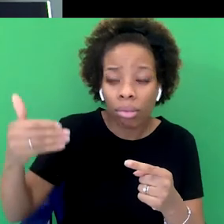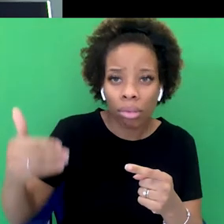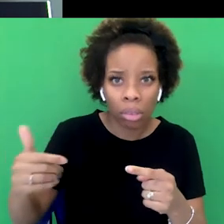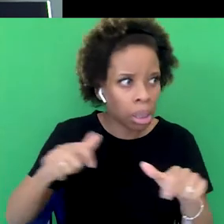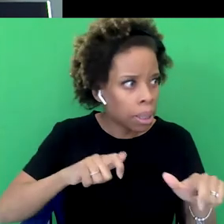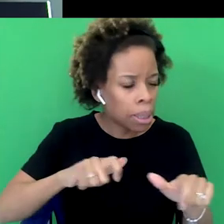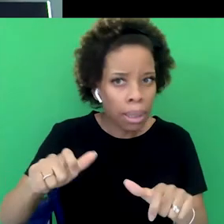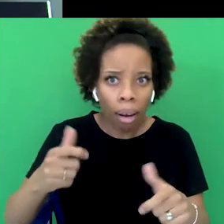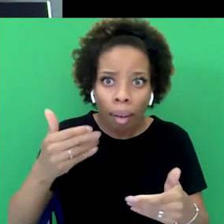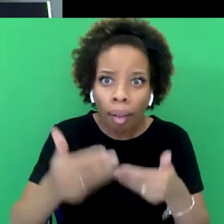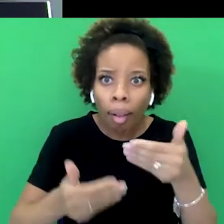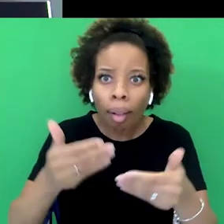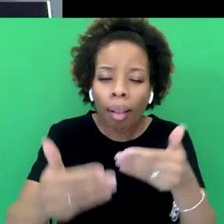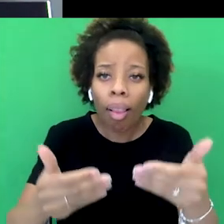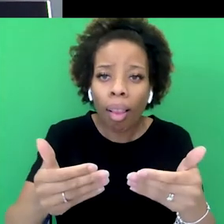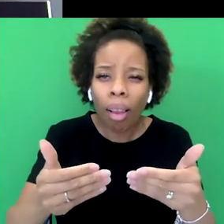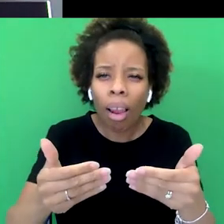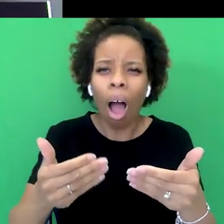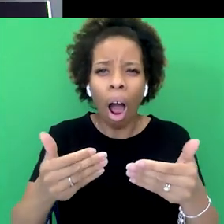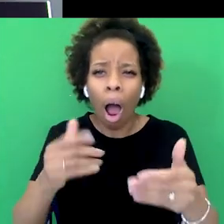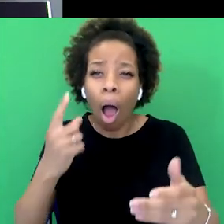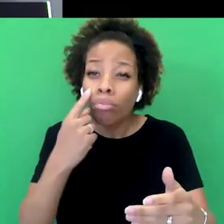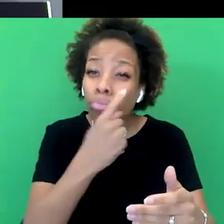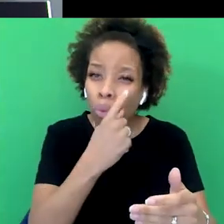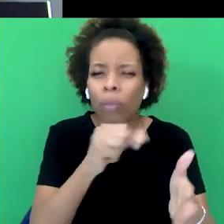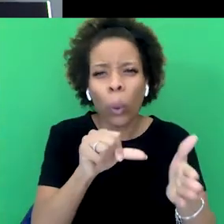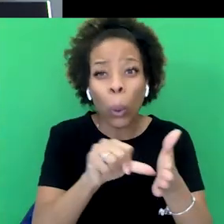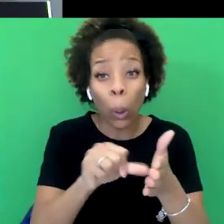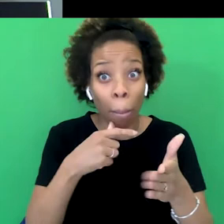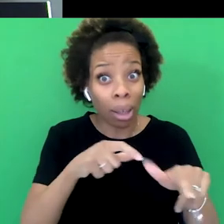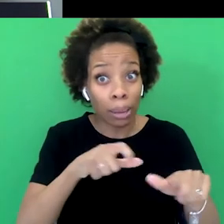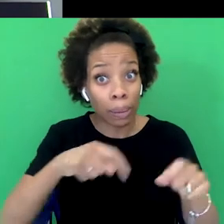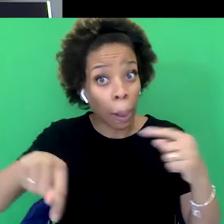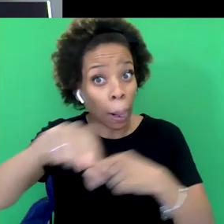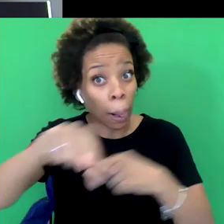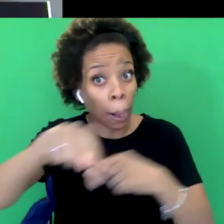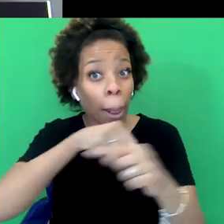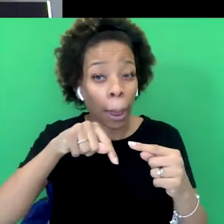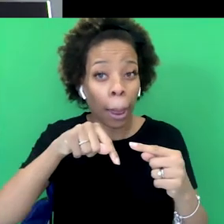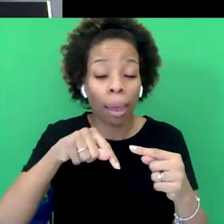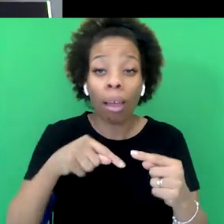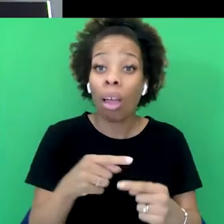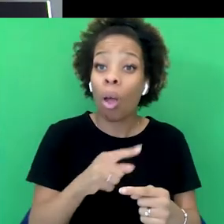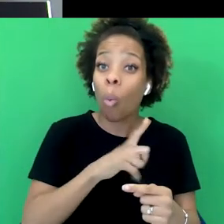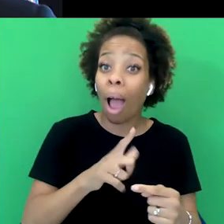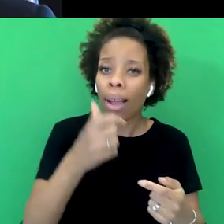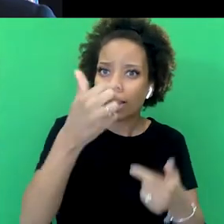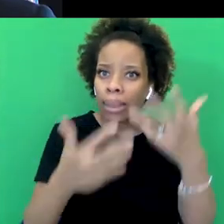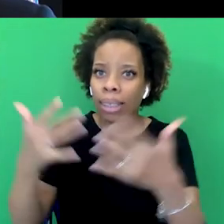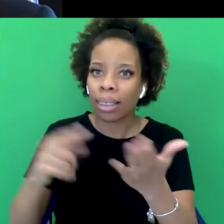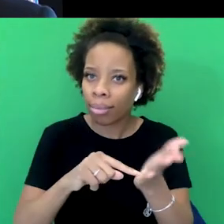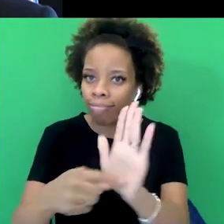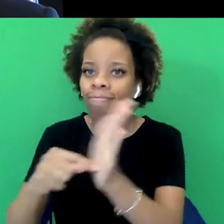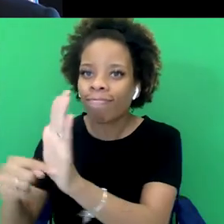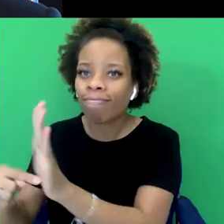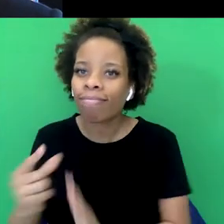harder to prove it, doesn't it? But I think it obviously still exists, and you can prove it through all sorts of statistics. Yeah, I think